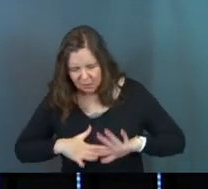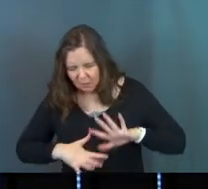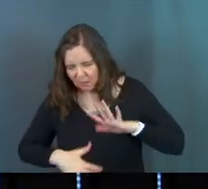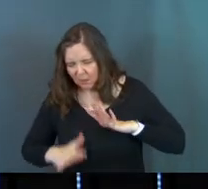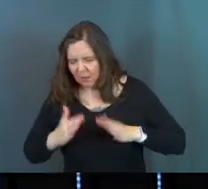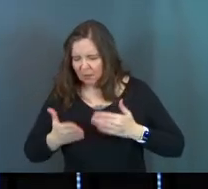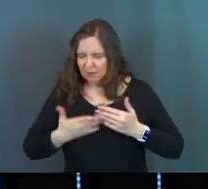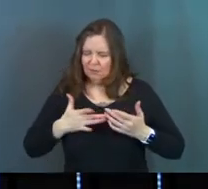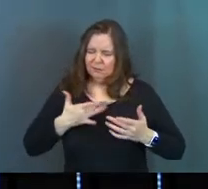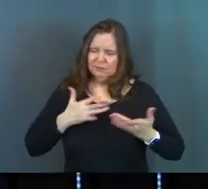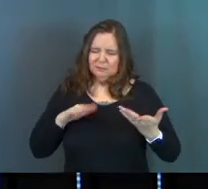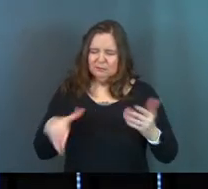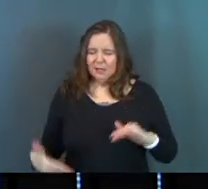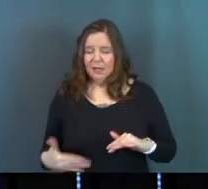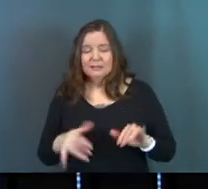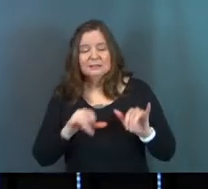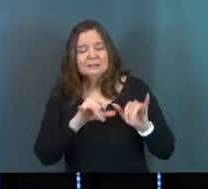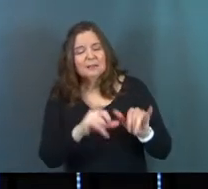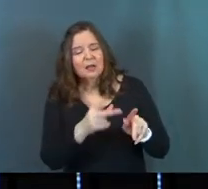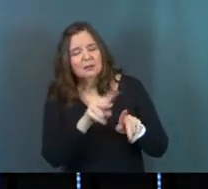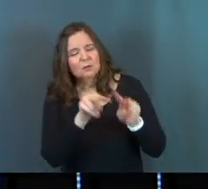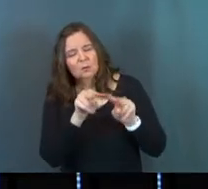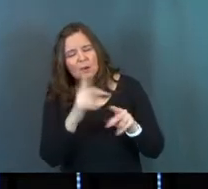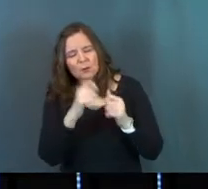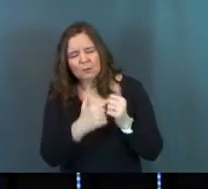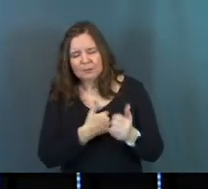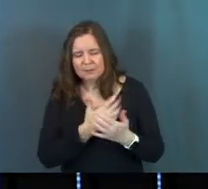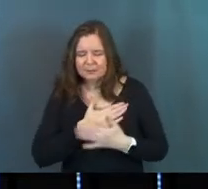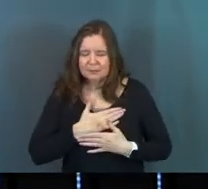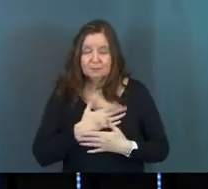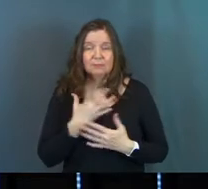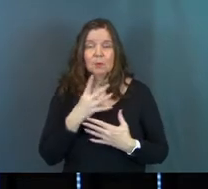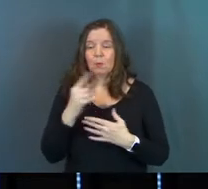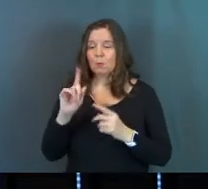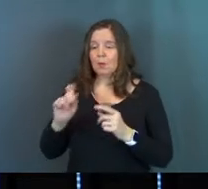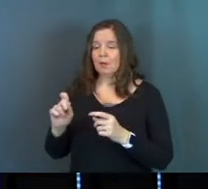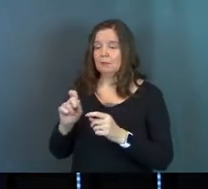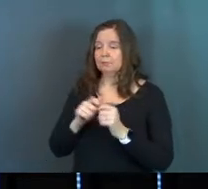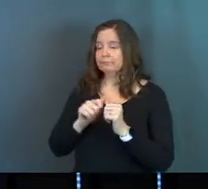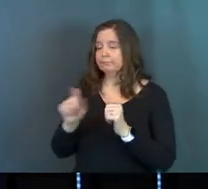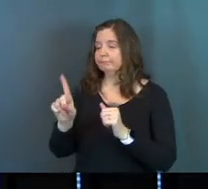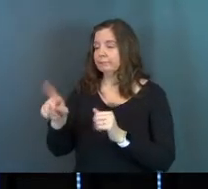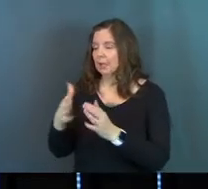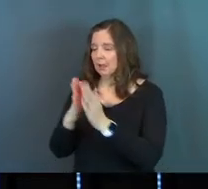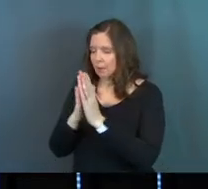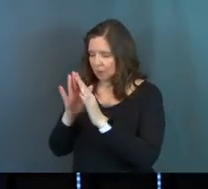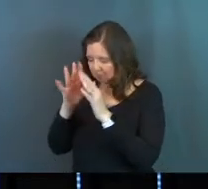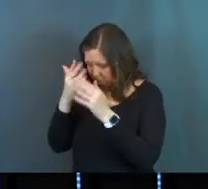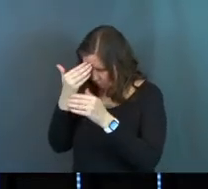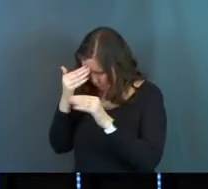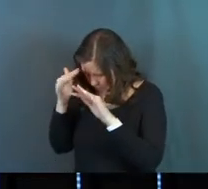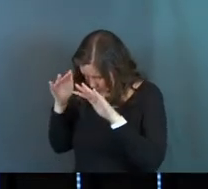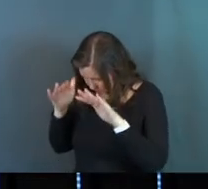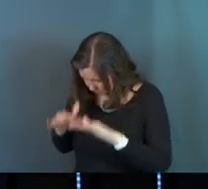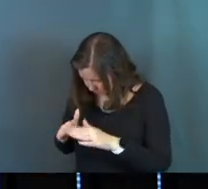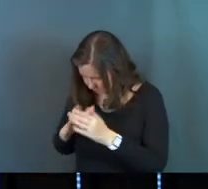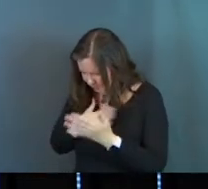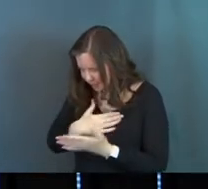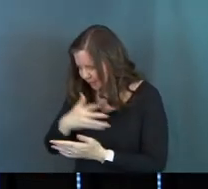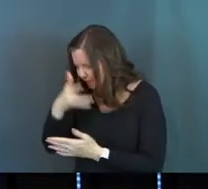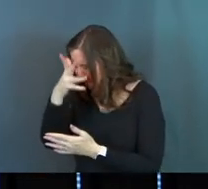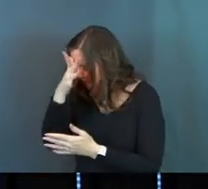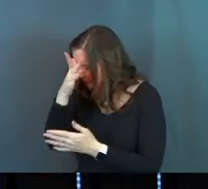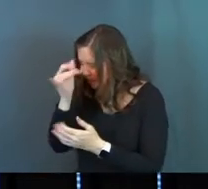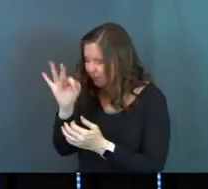the point of death. Stay here and keep watch with me. He went on a little farther and bowed with his face to the ground, praying, my